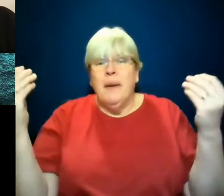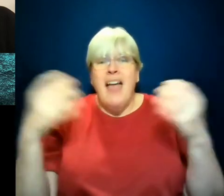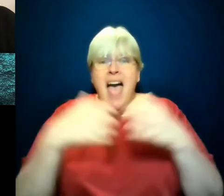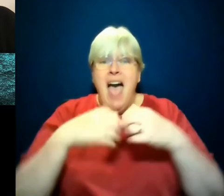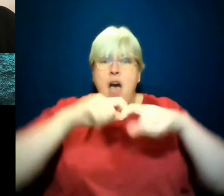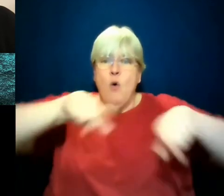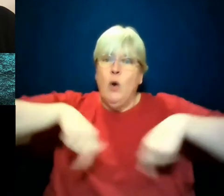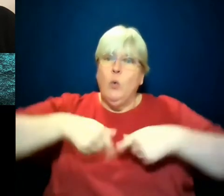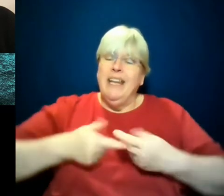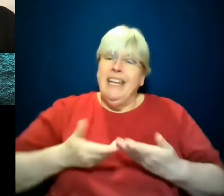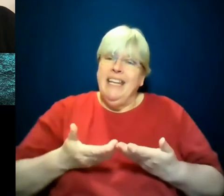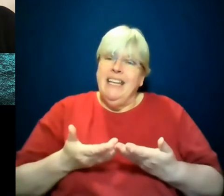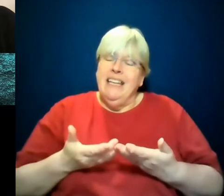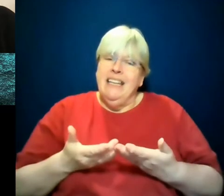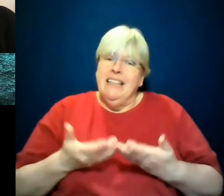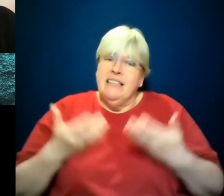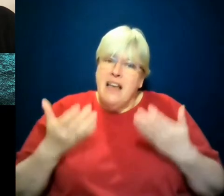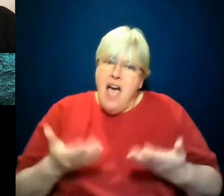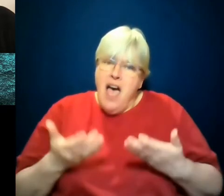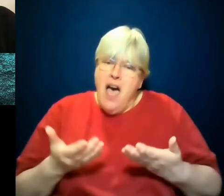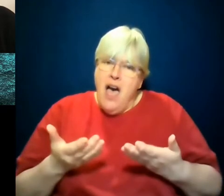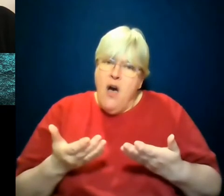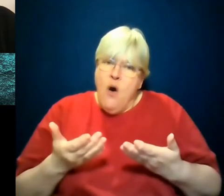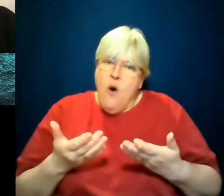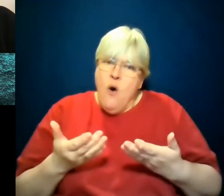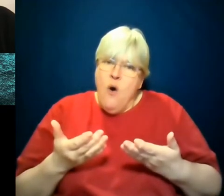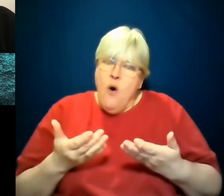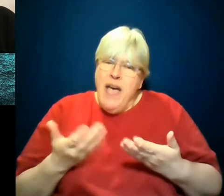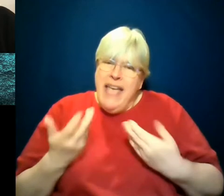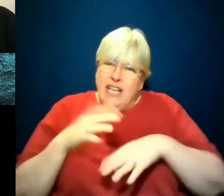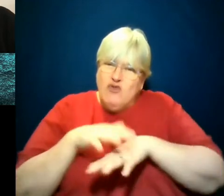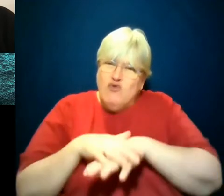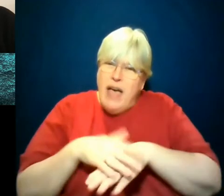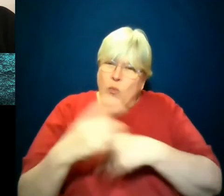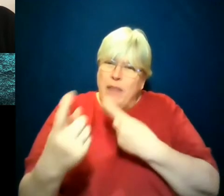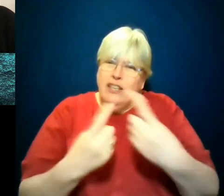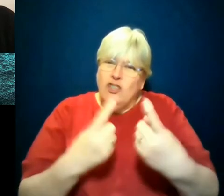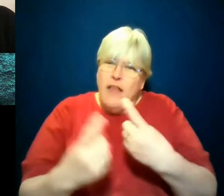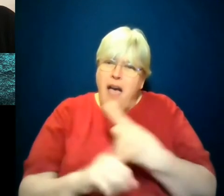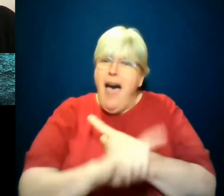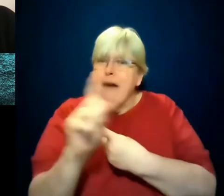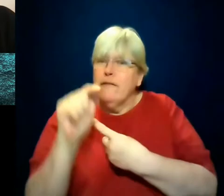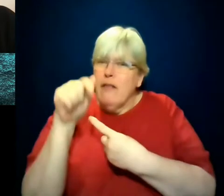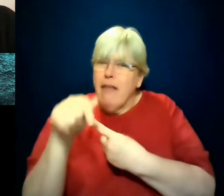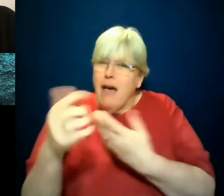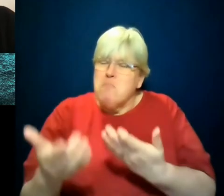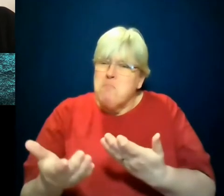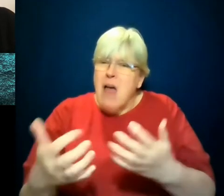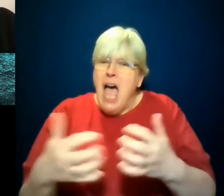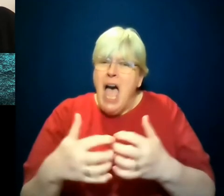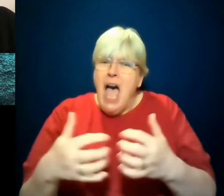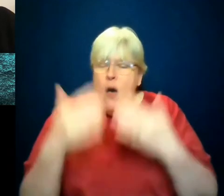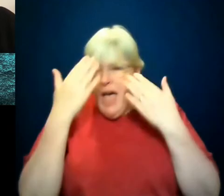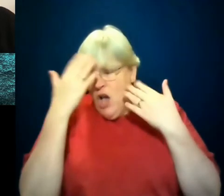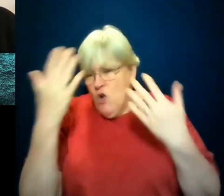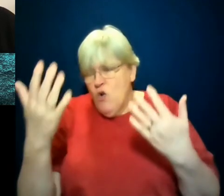as fellow citizens, how do we interact with each other on the other side of that? I don't know. mean,